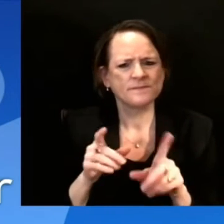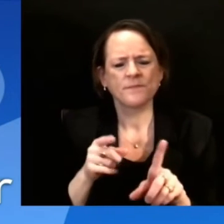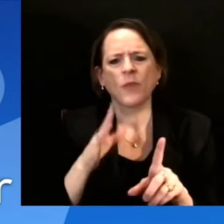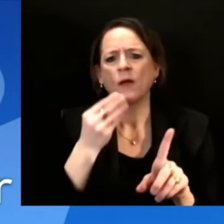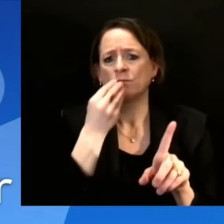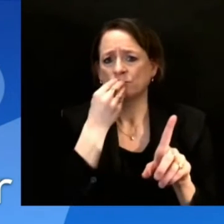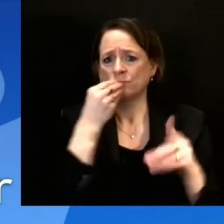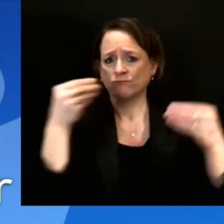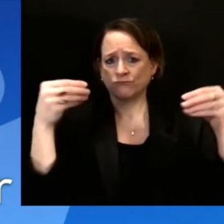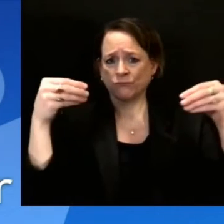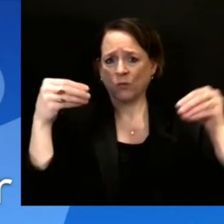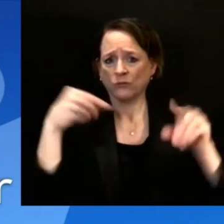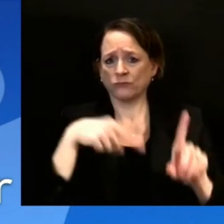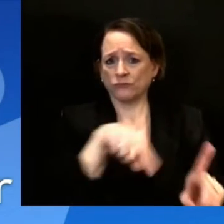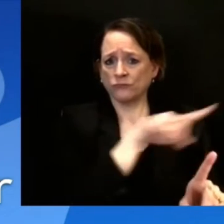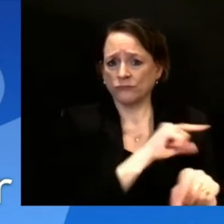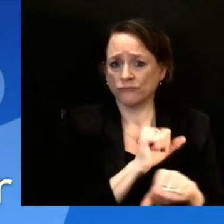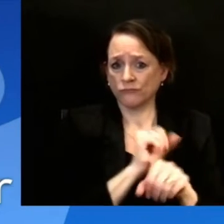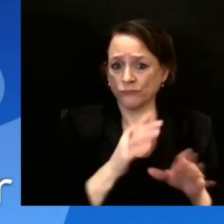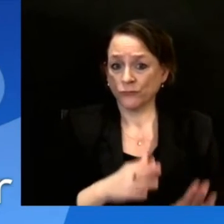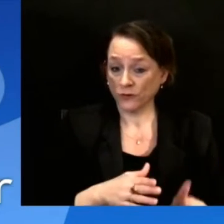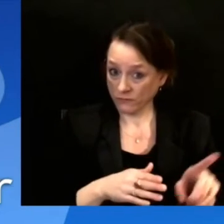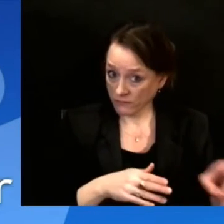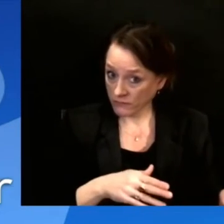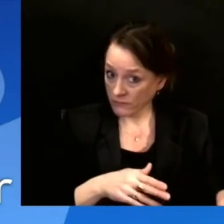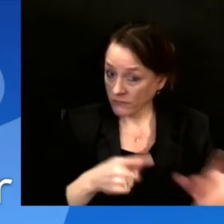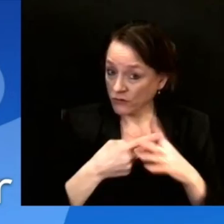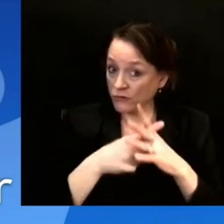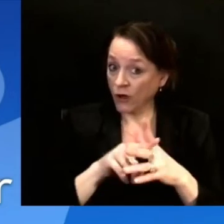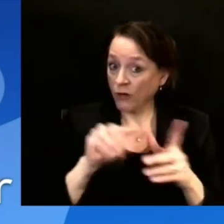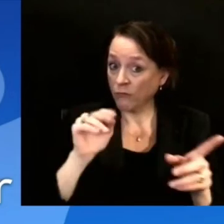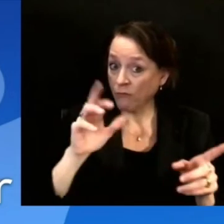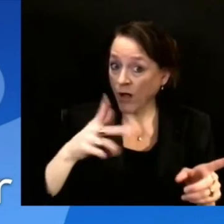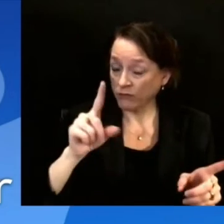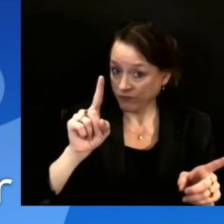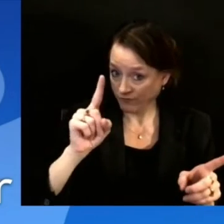what went into the state's decision for grocery workers, please?